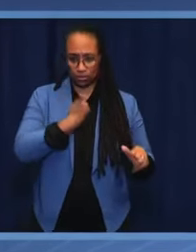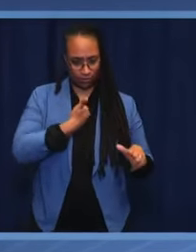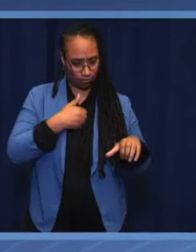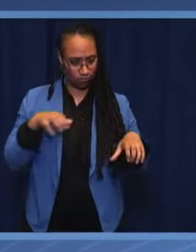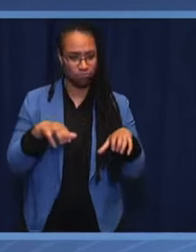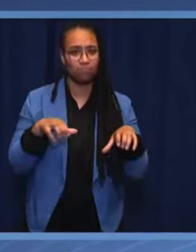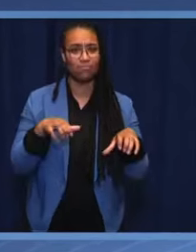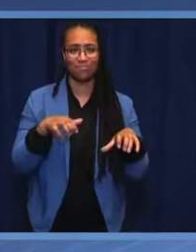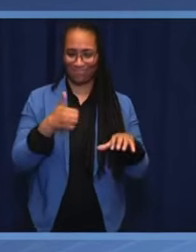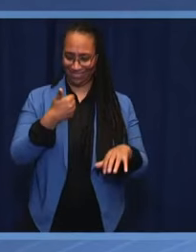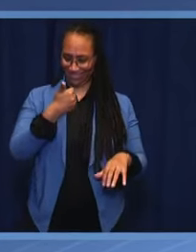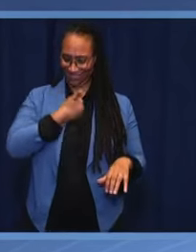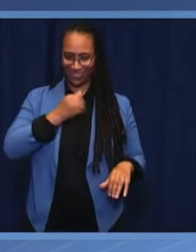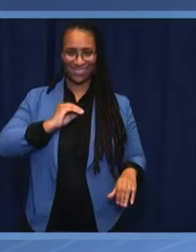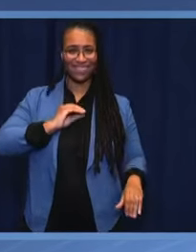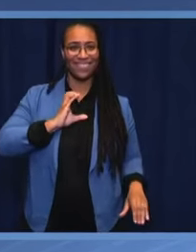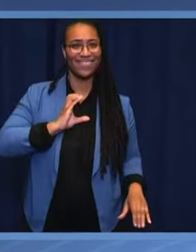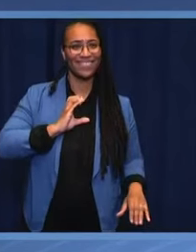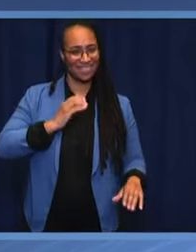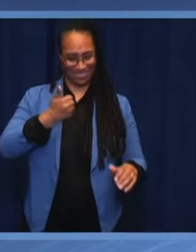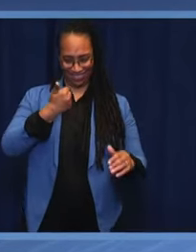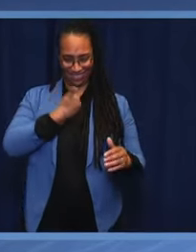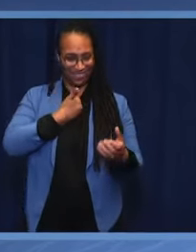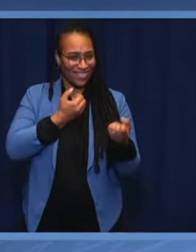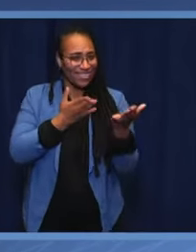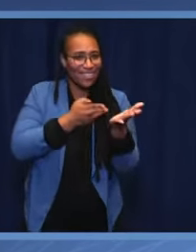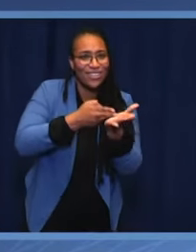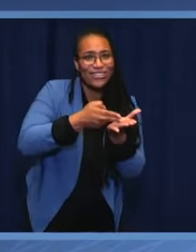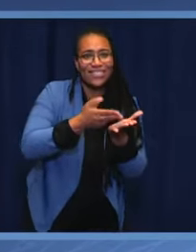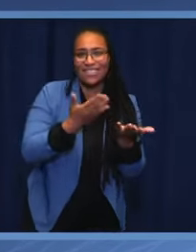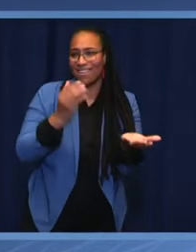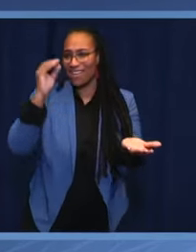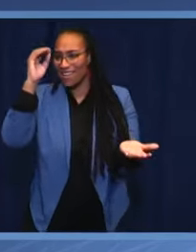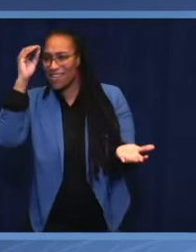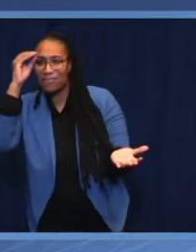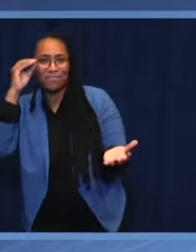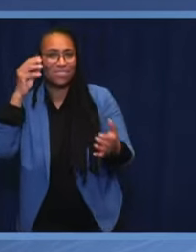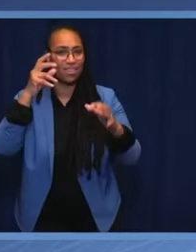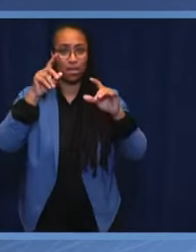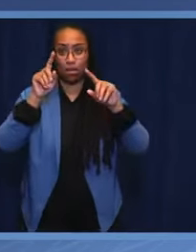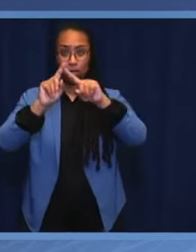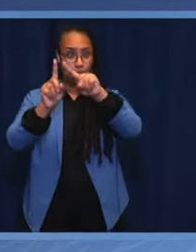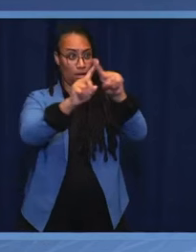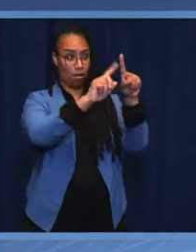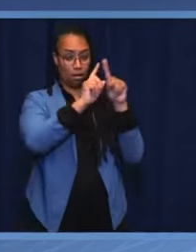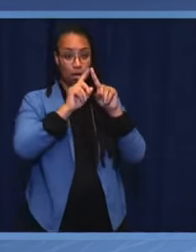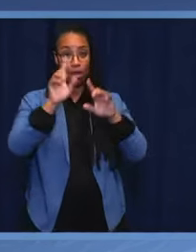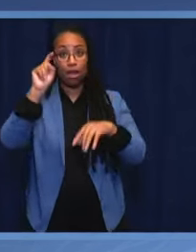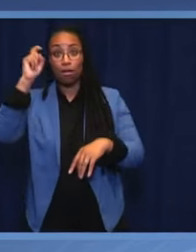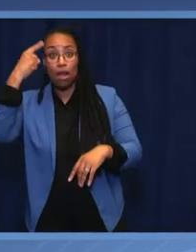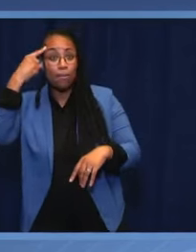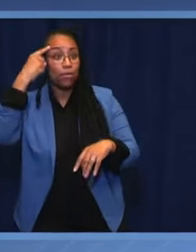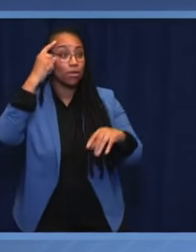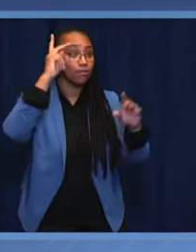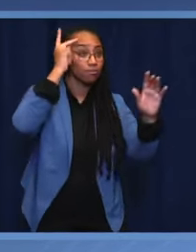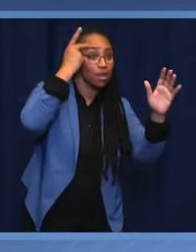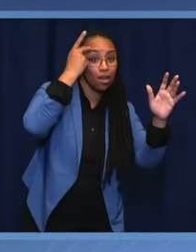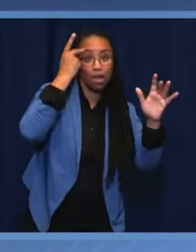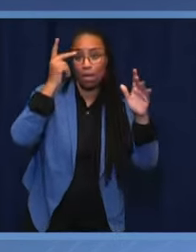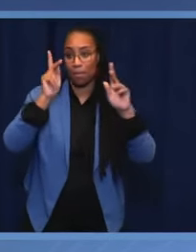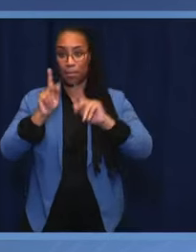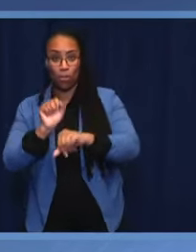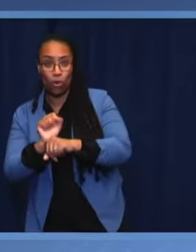Philosophers, statesmen and citizens have worked throughout history to find the best possible form of government. For us,